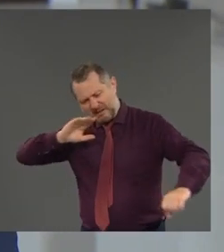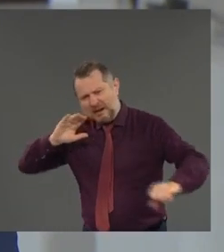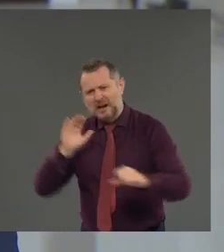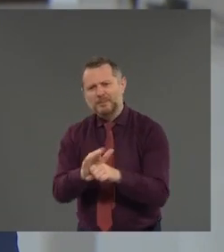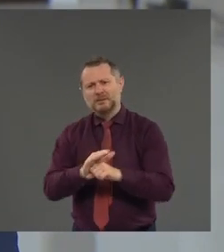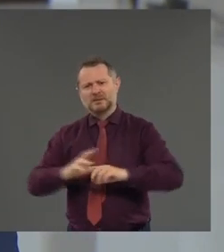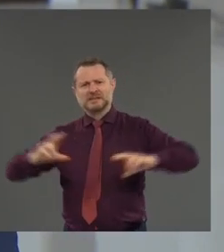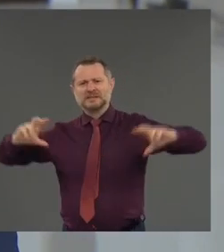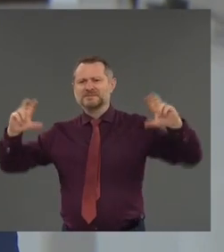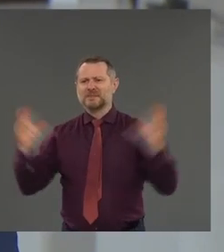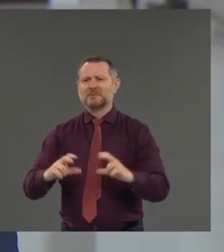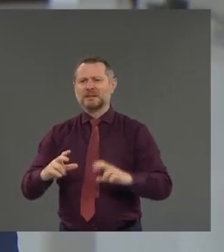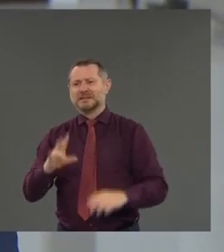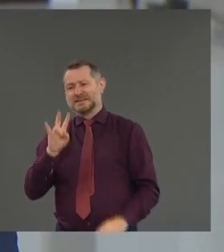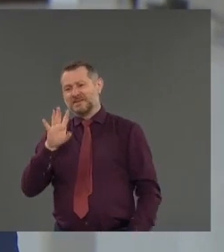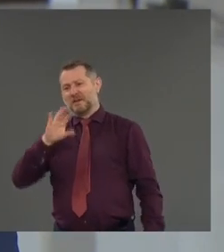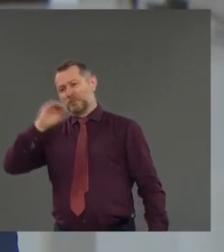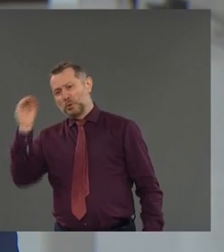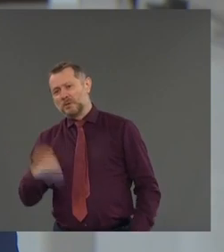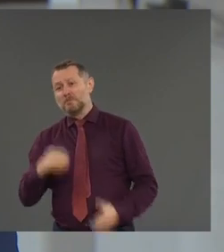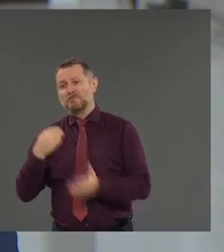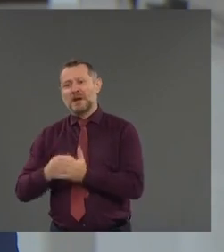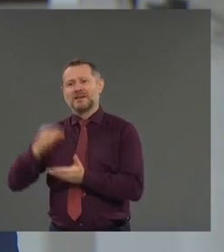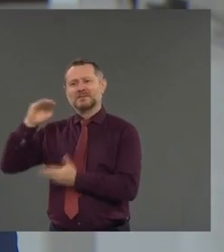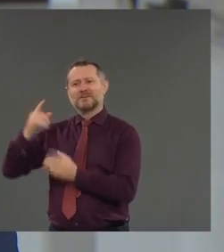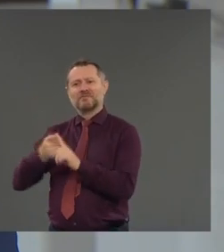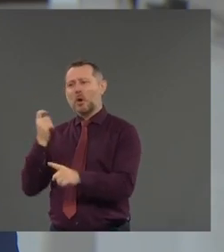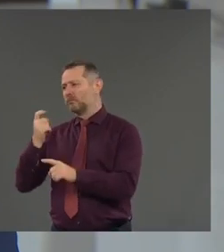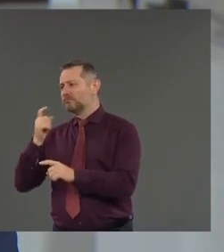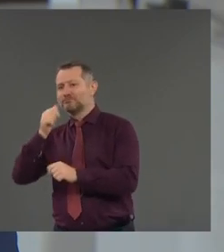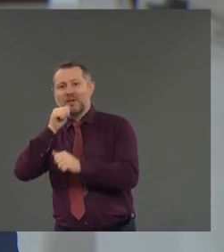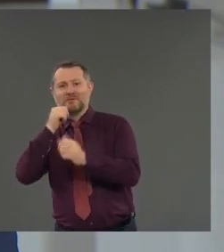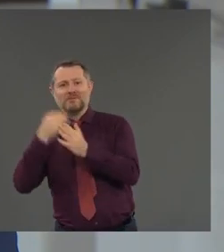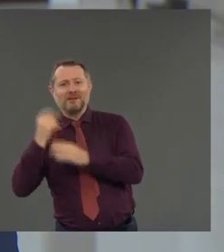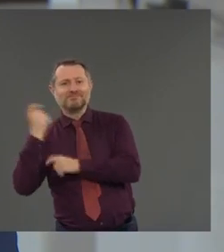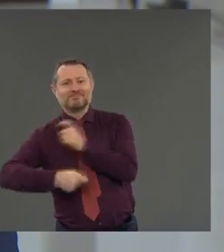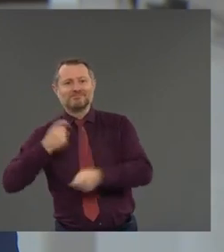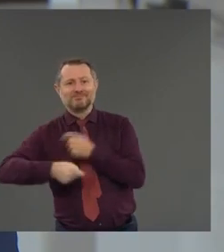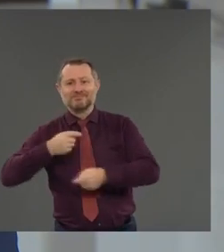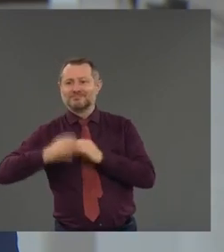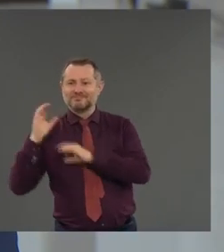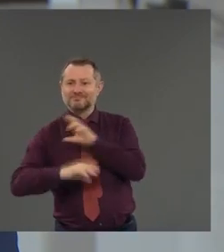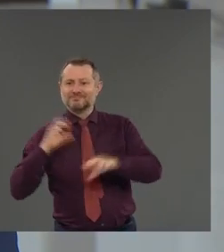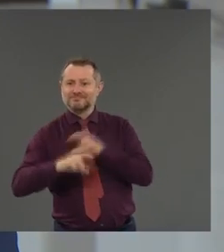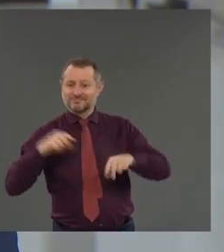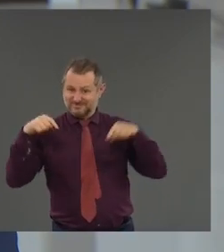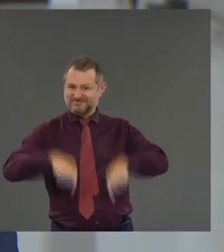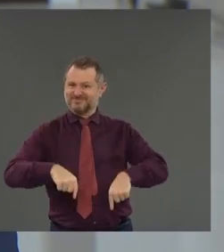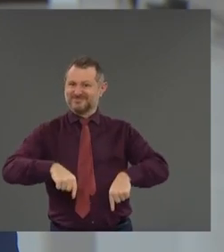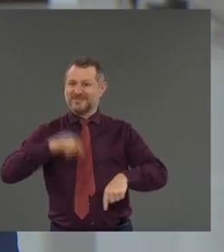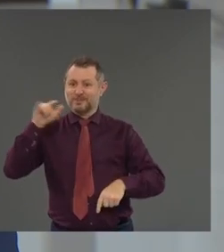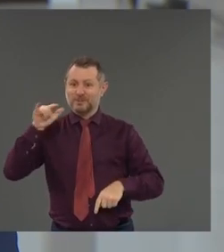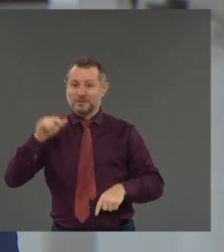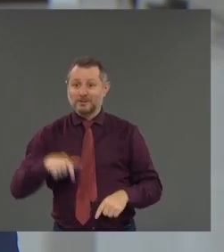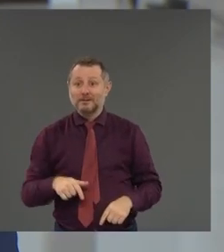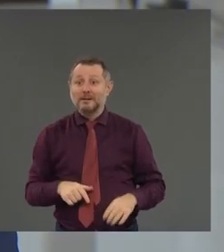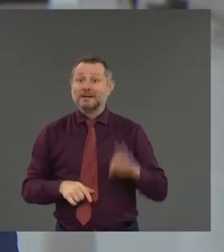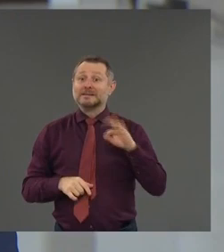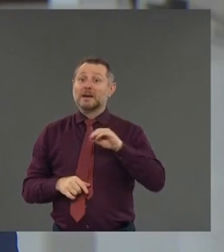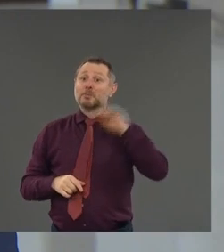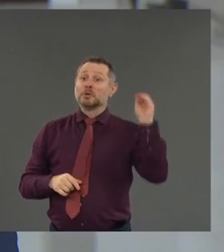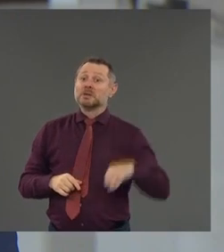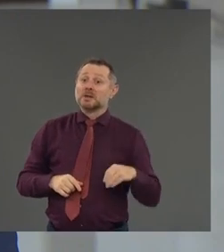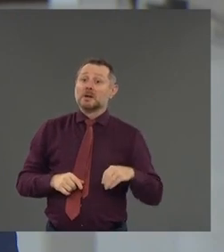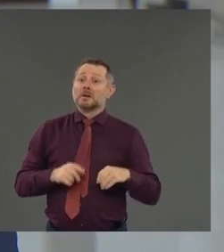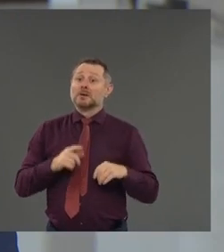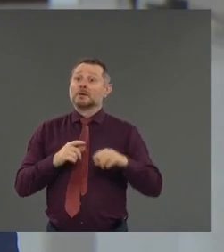money. Ninety percent, if we can go forward with Kennedy, is private money. Everyone in the private